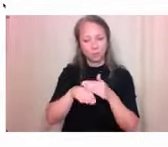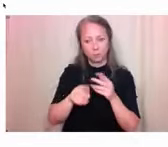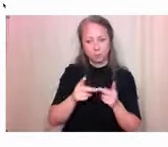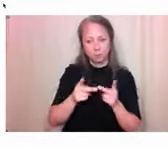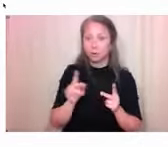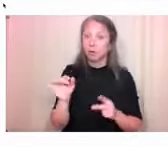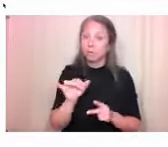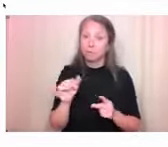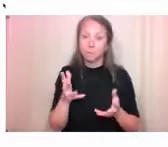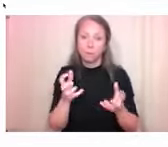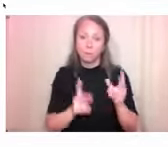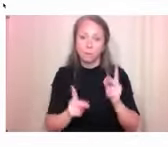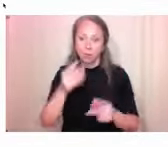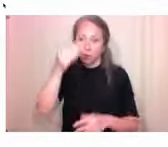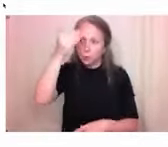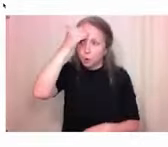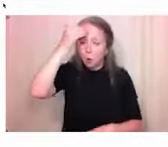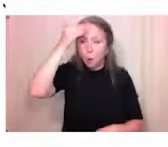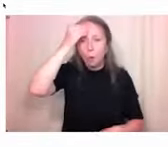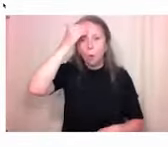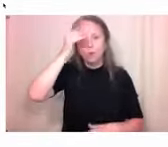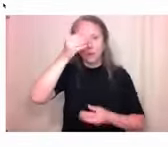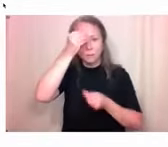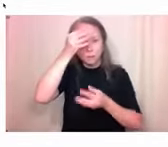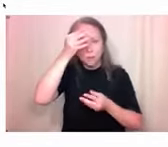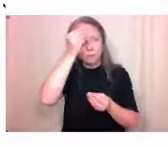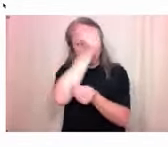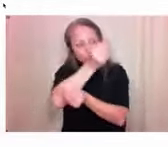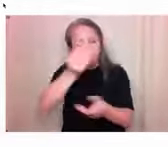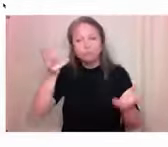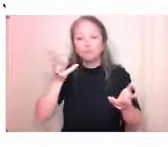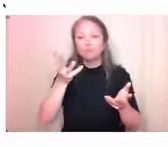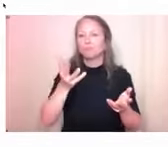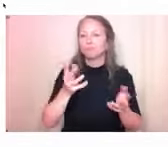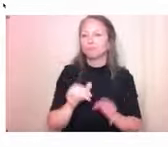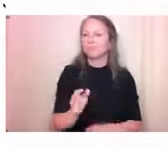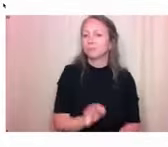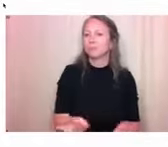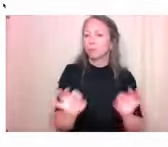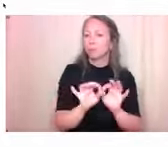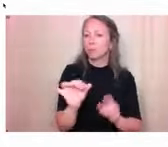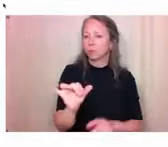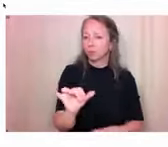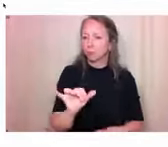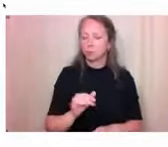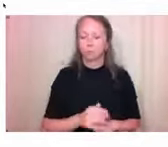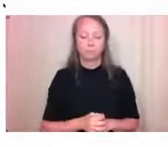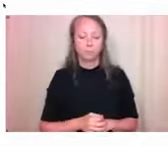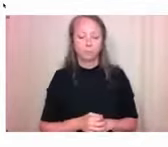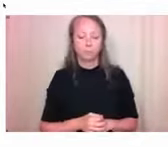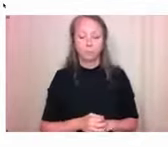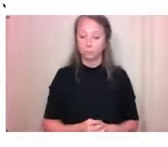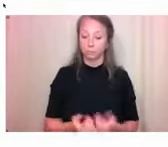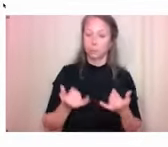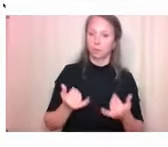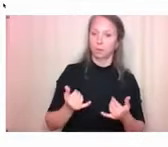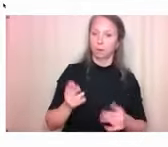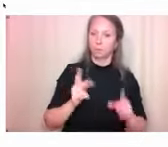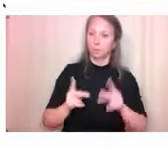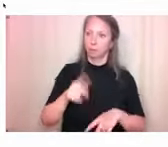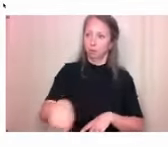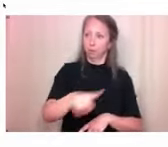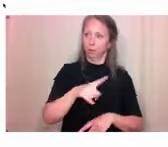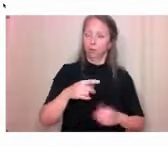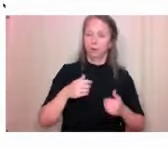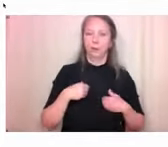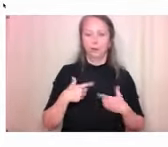Um, and having that first voice experience of people being able to actually submit what they're seeing, what they're feeling, how they're going through